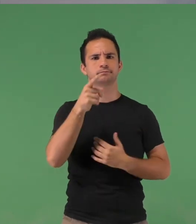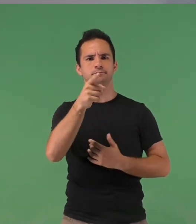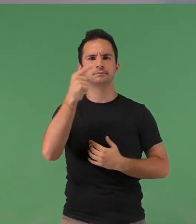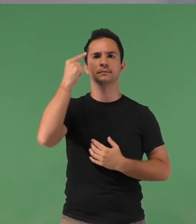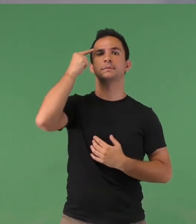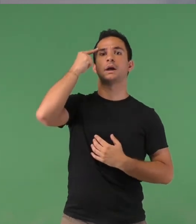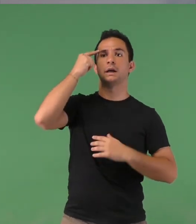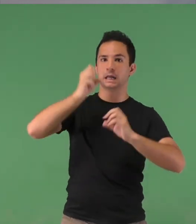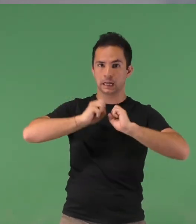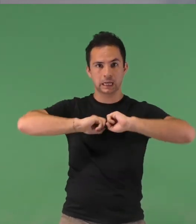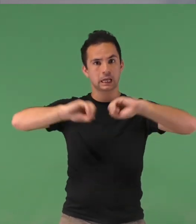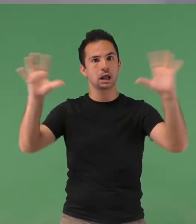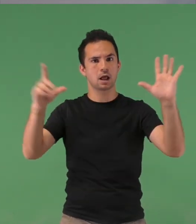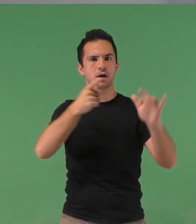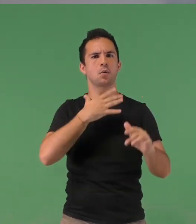there